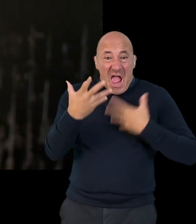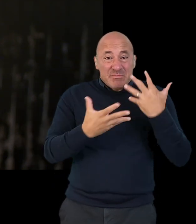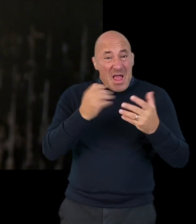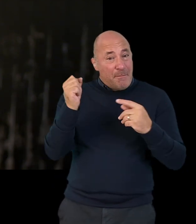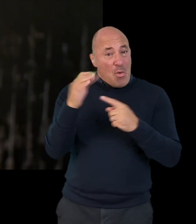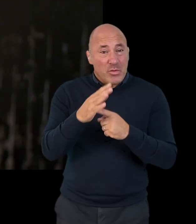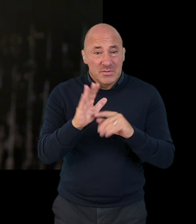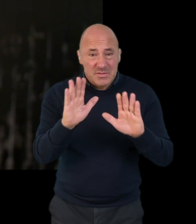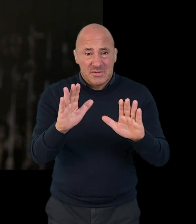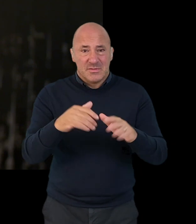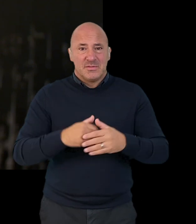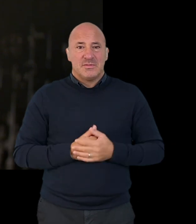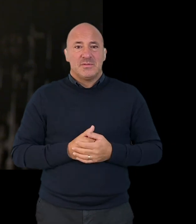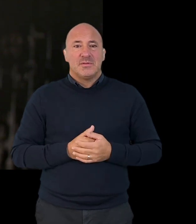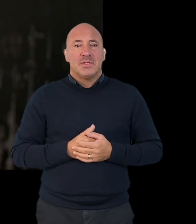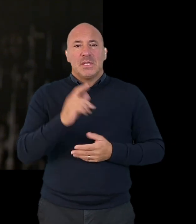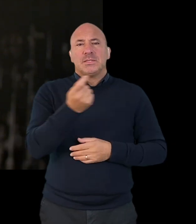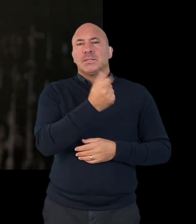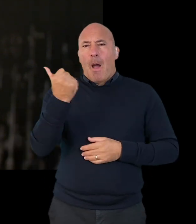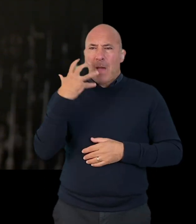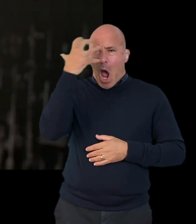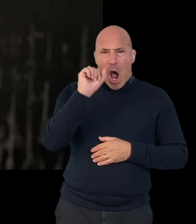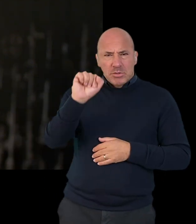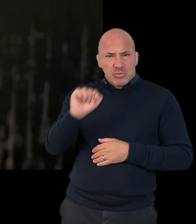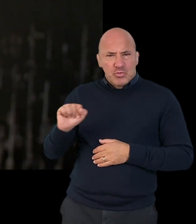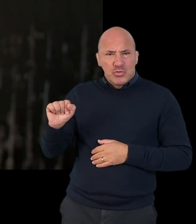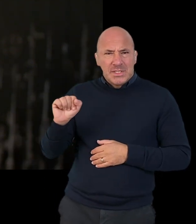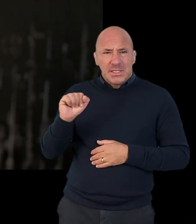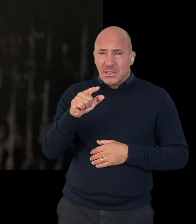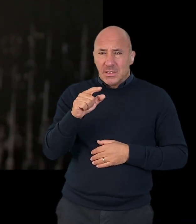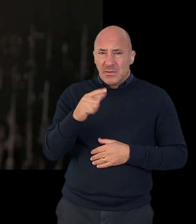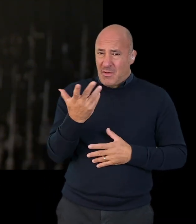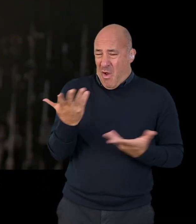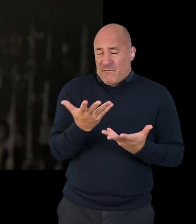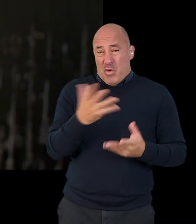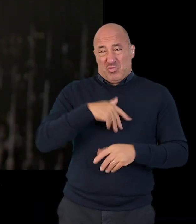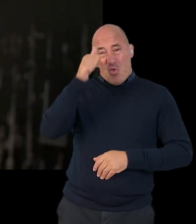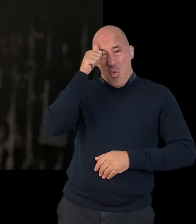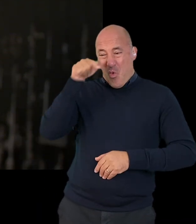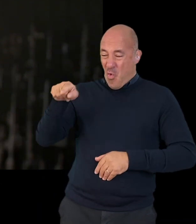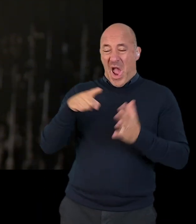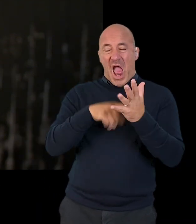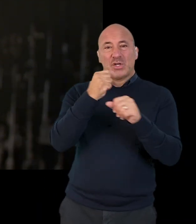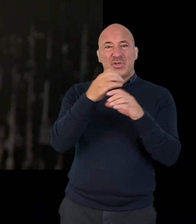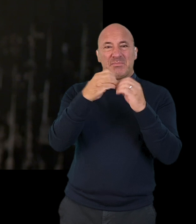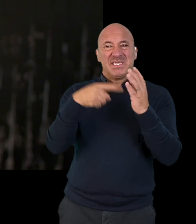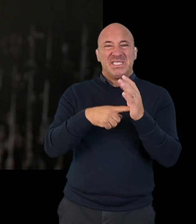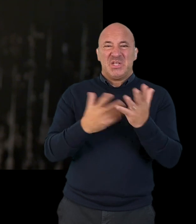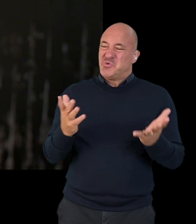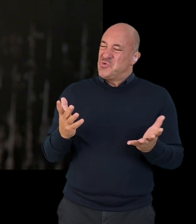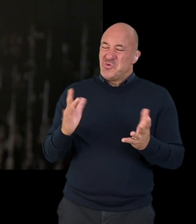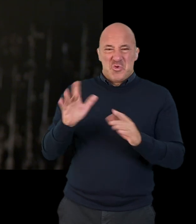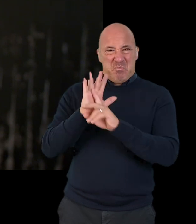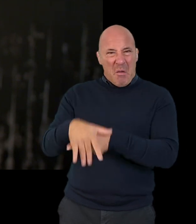what would happen and explain why you fear that. If you come from certain countries it may be very obvious and well